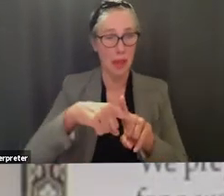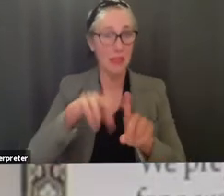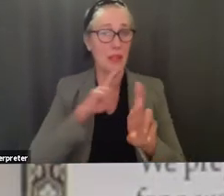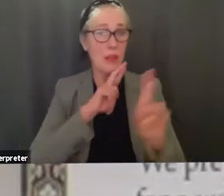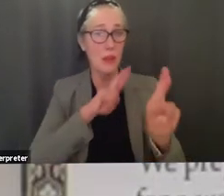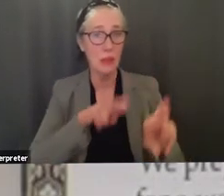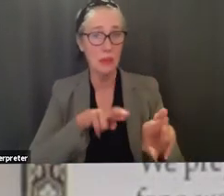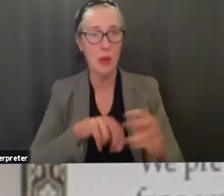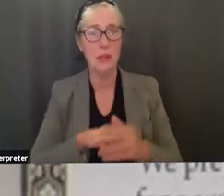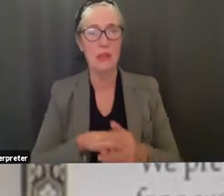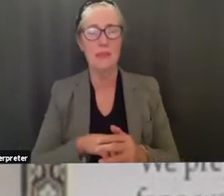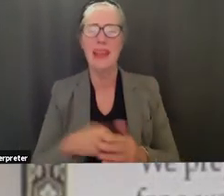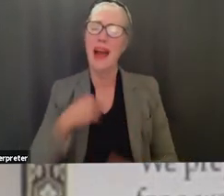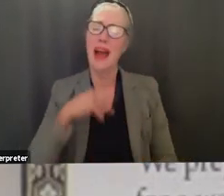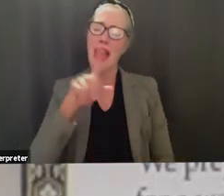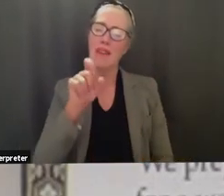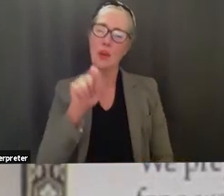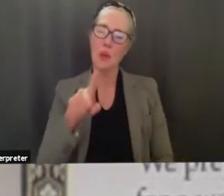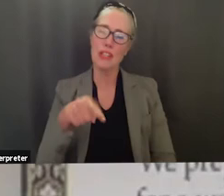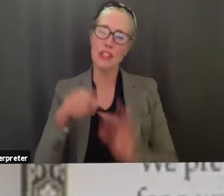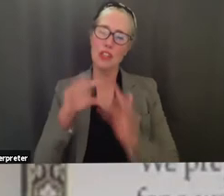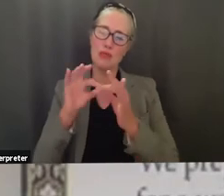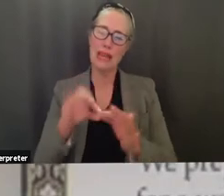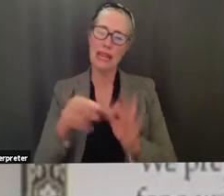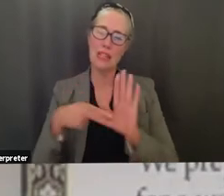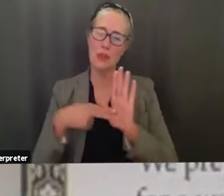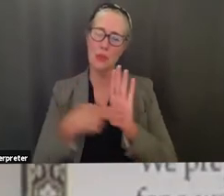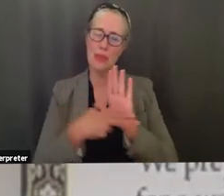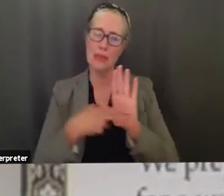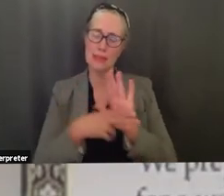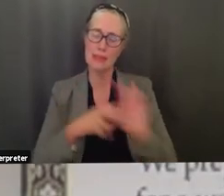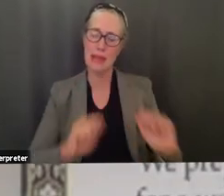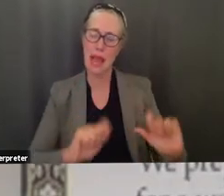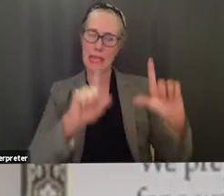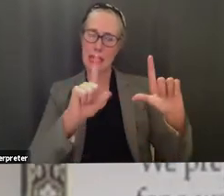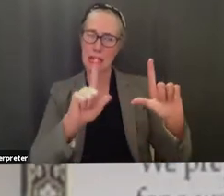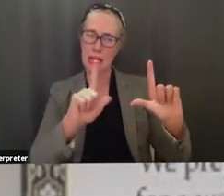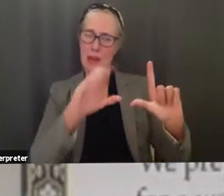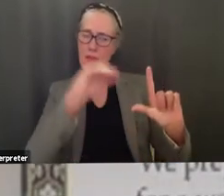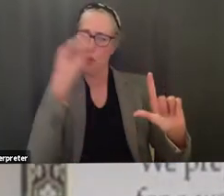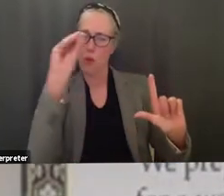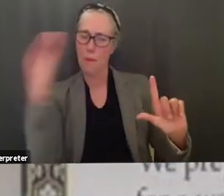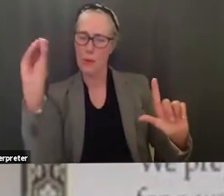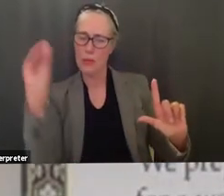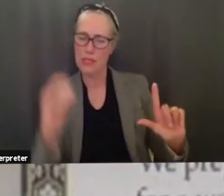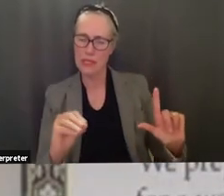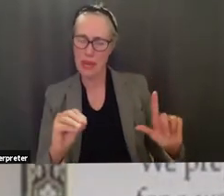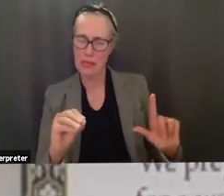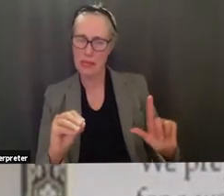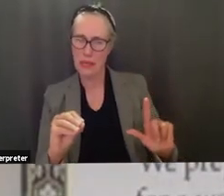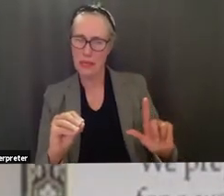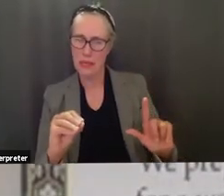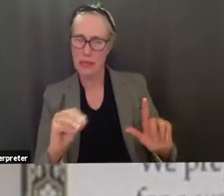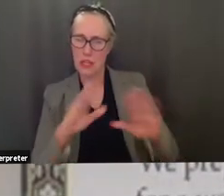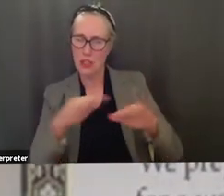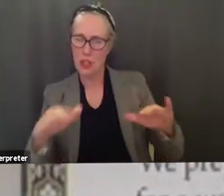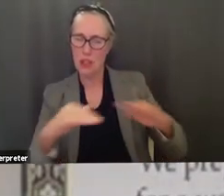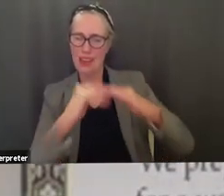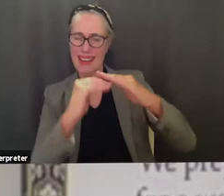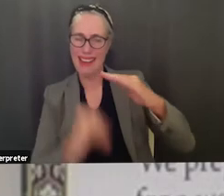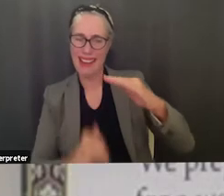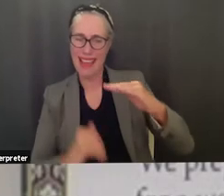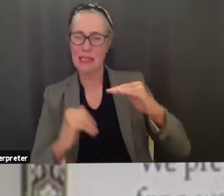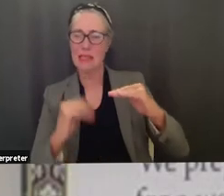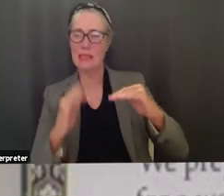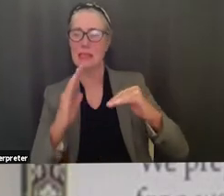i did had a question on your slide with regards to the percentage of i think under 50 is less than